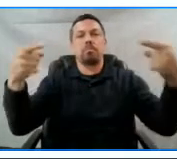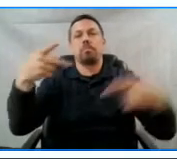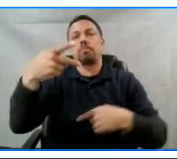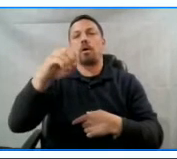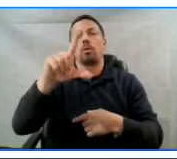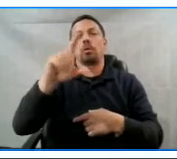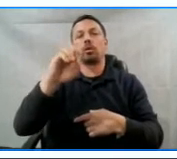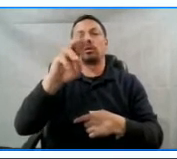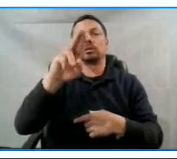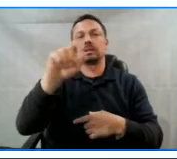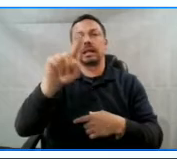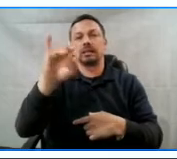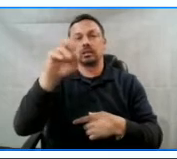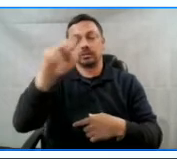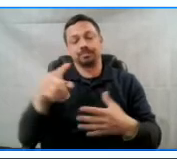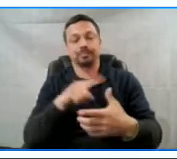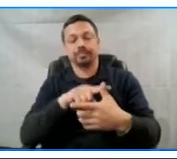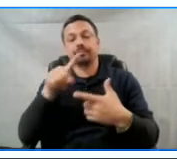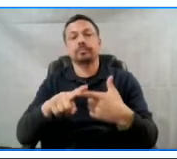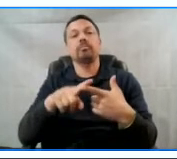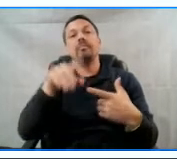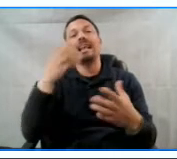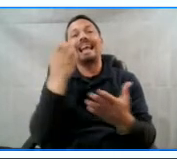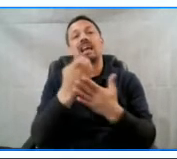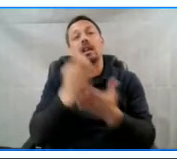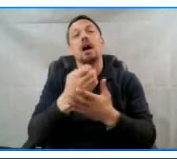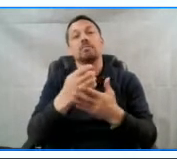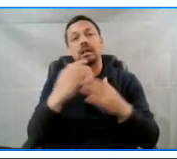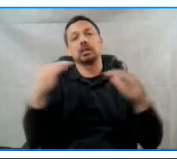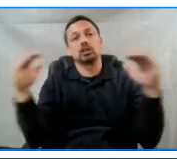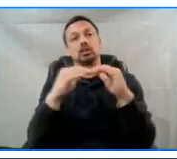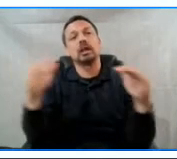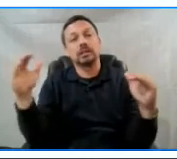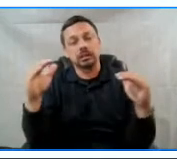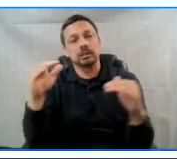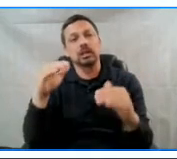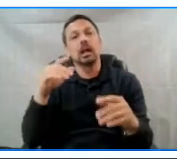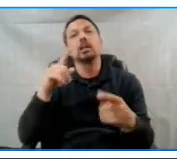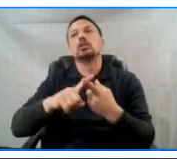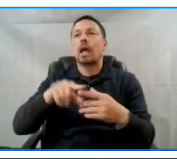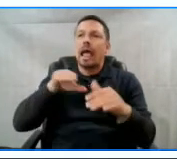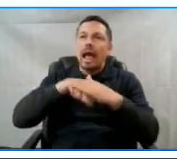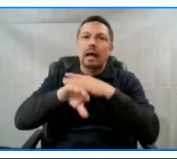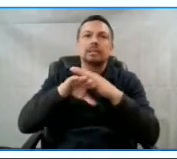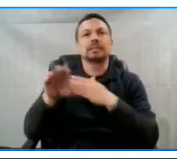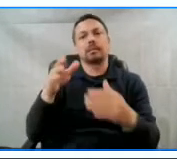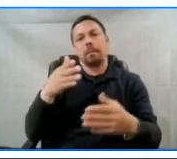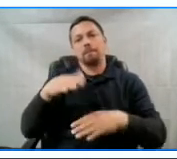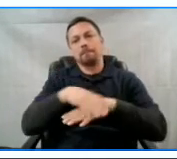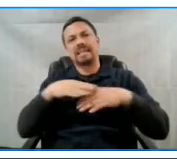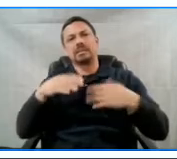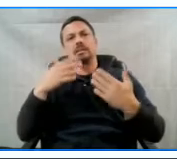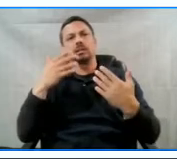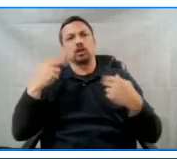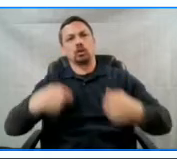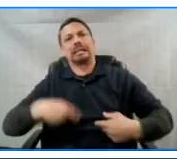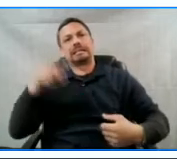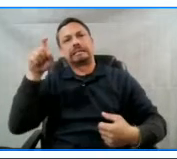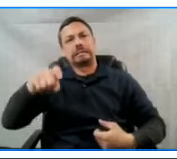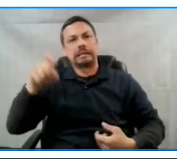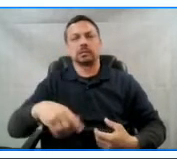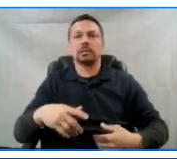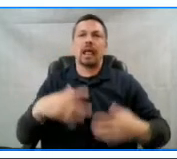Two, economic justice. We see a continued push to expand access to basic human needs like health and child care,